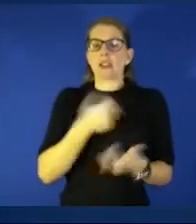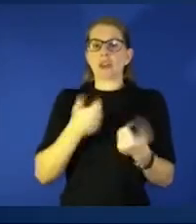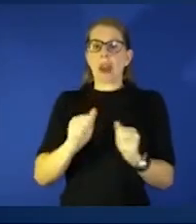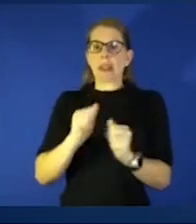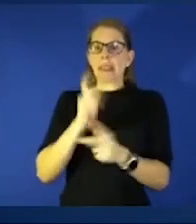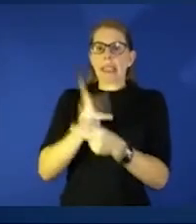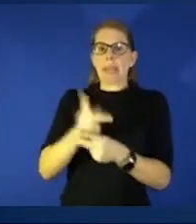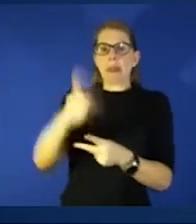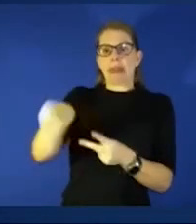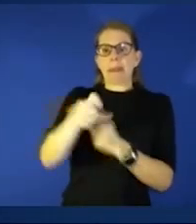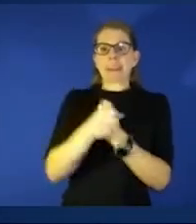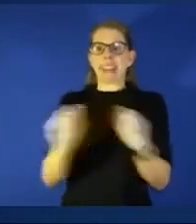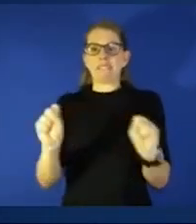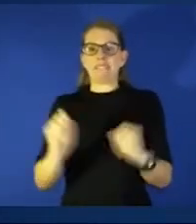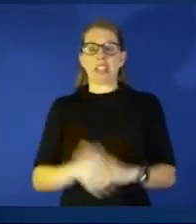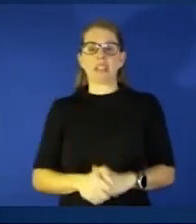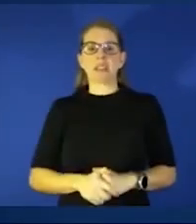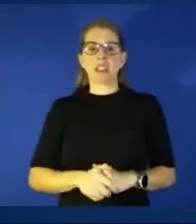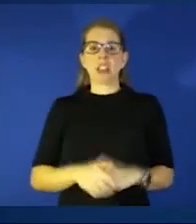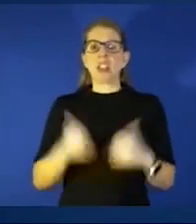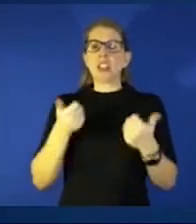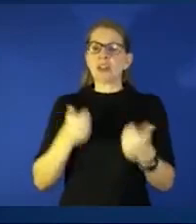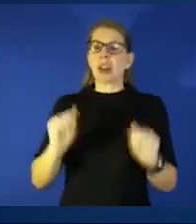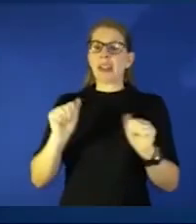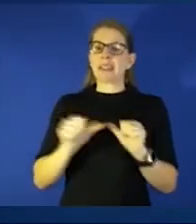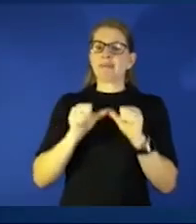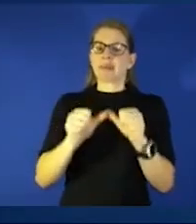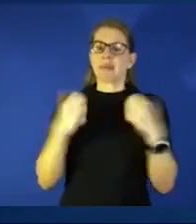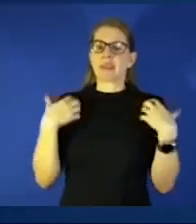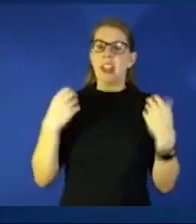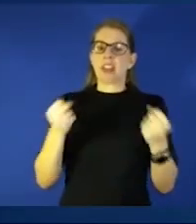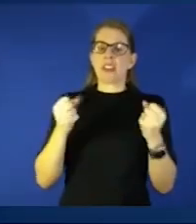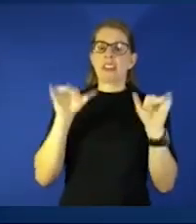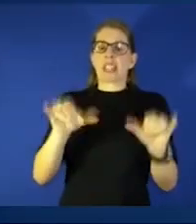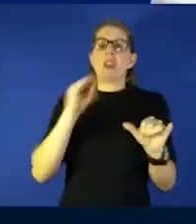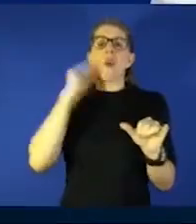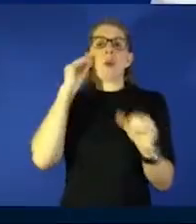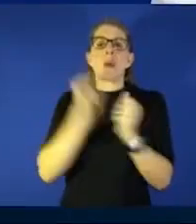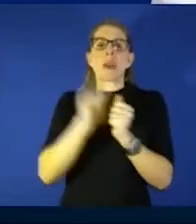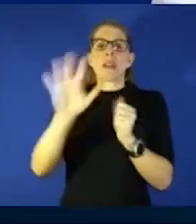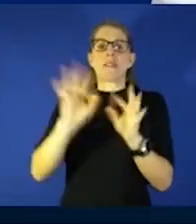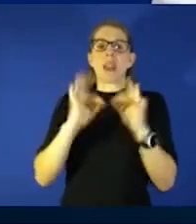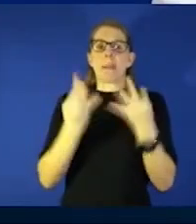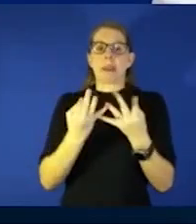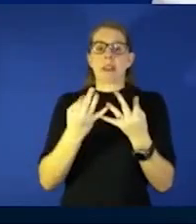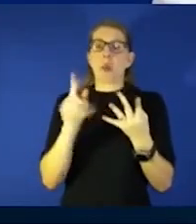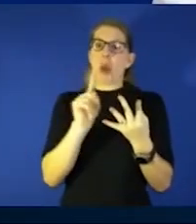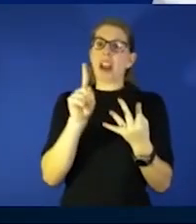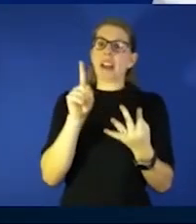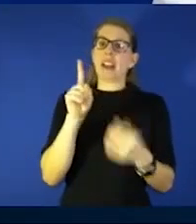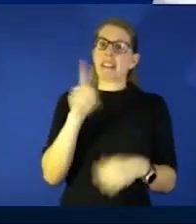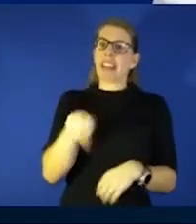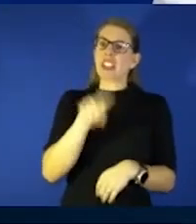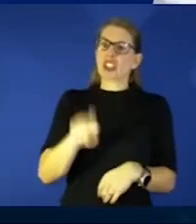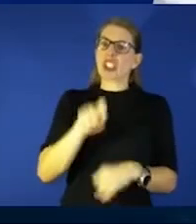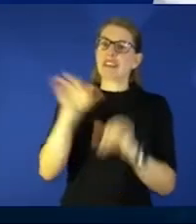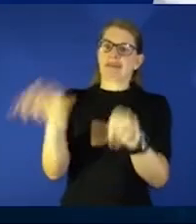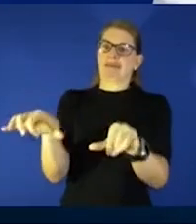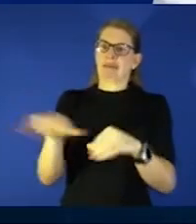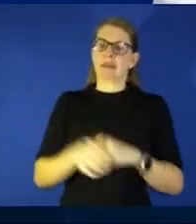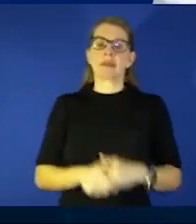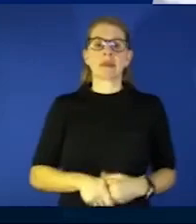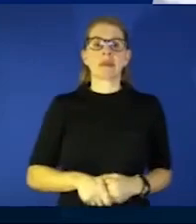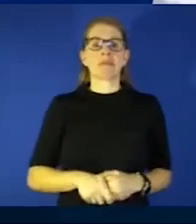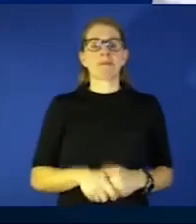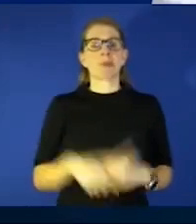and trying to keep them healthy and at home with their families where they belong yeah I mean I couldn't have said it better